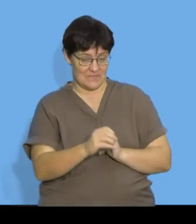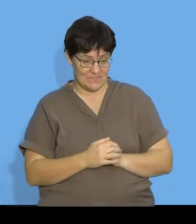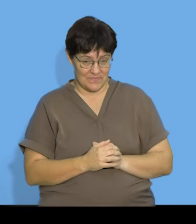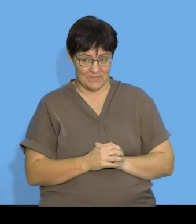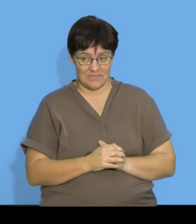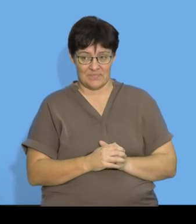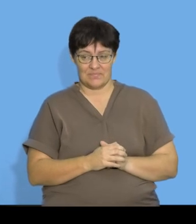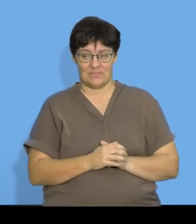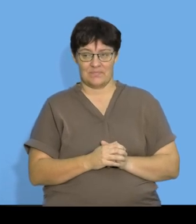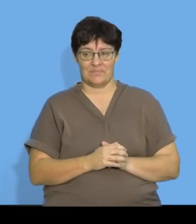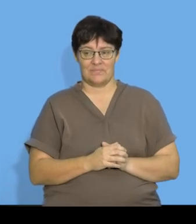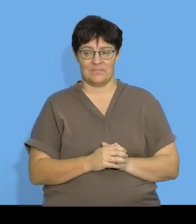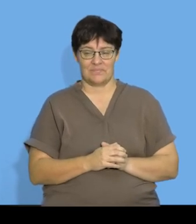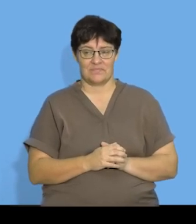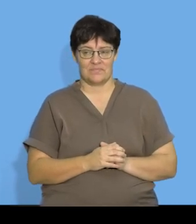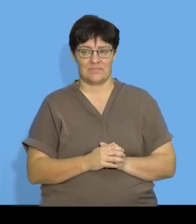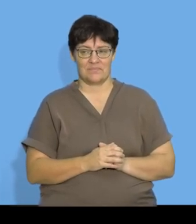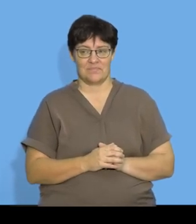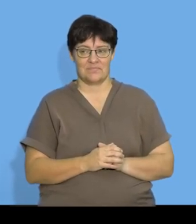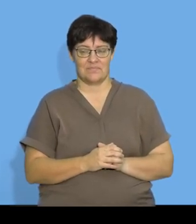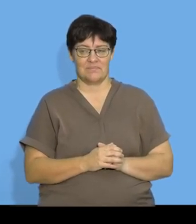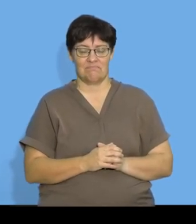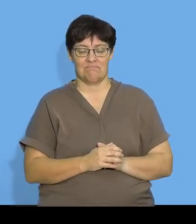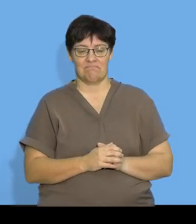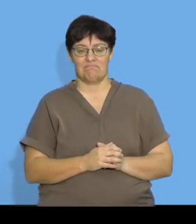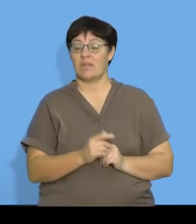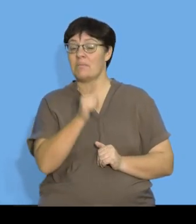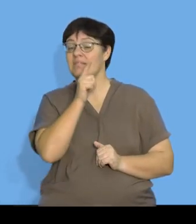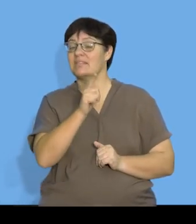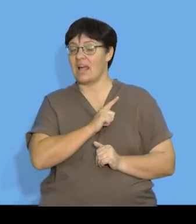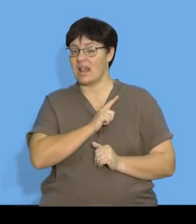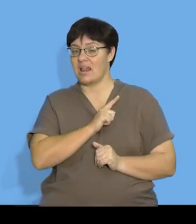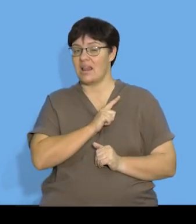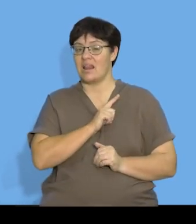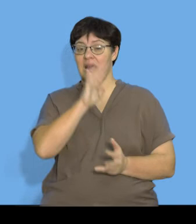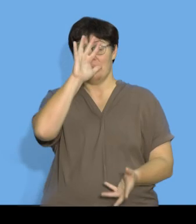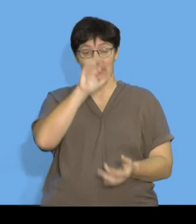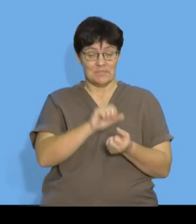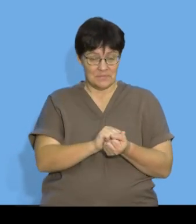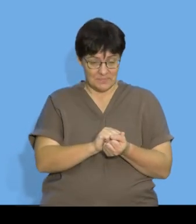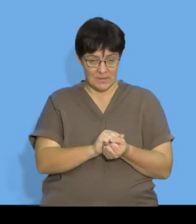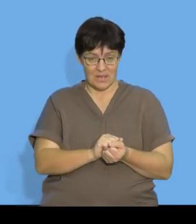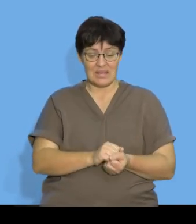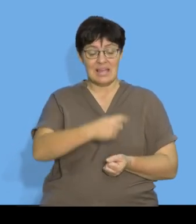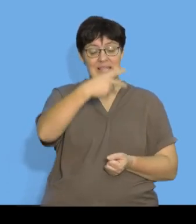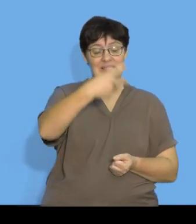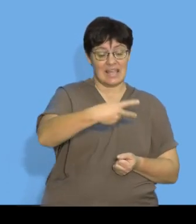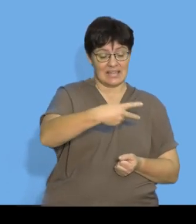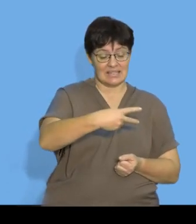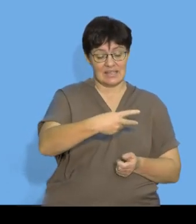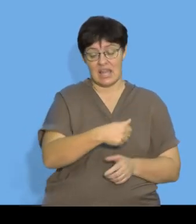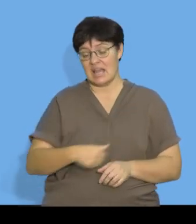so we are now told that the sum of the second and the sixth term